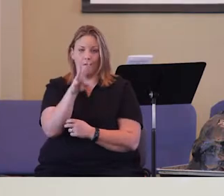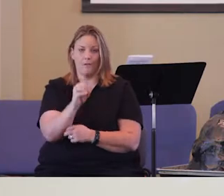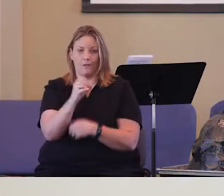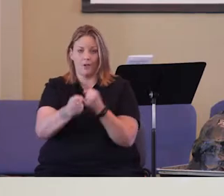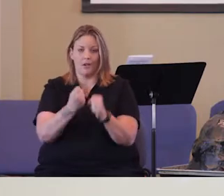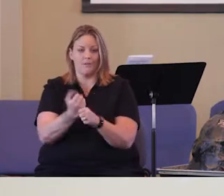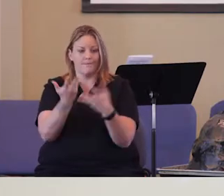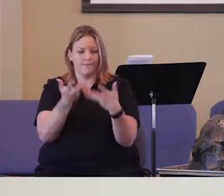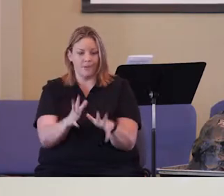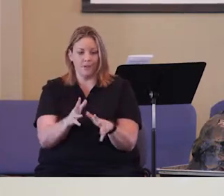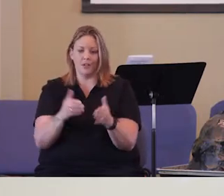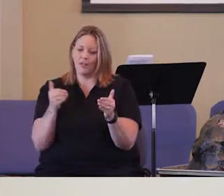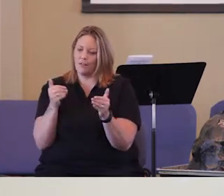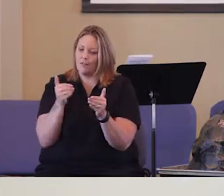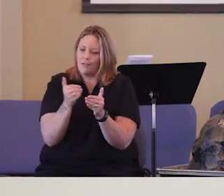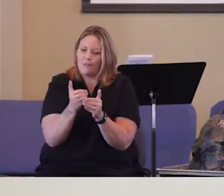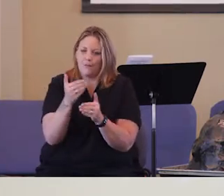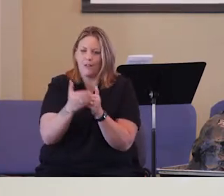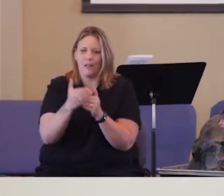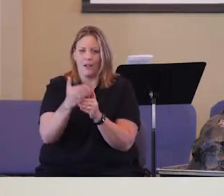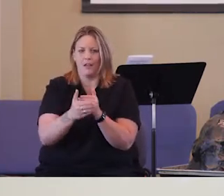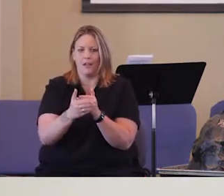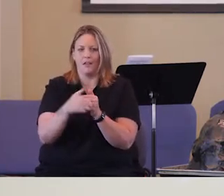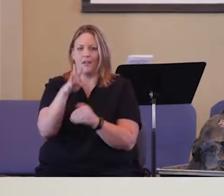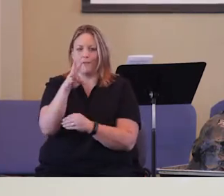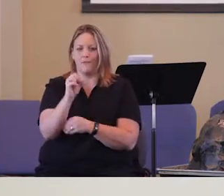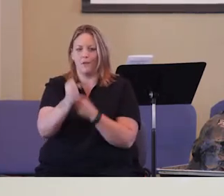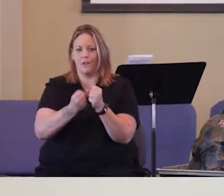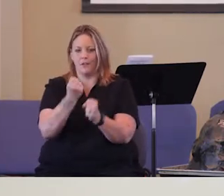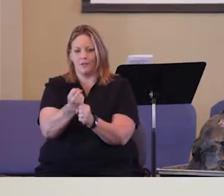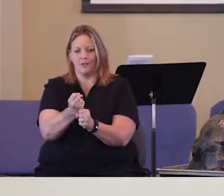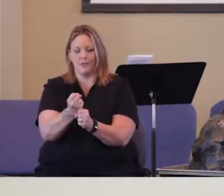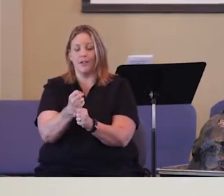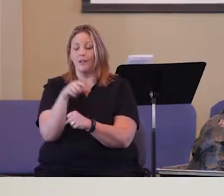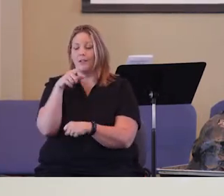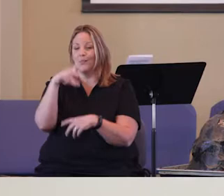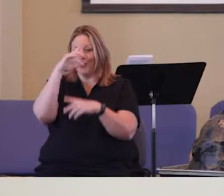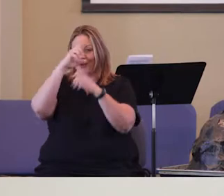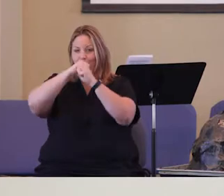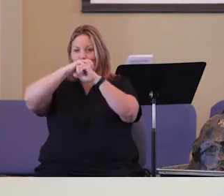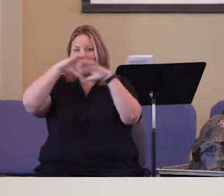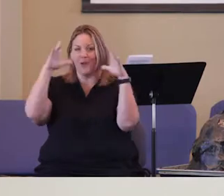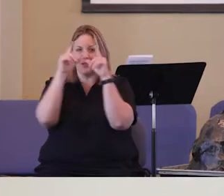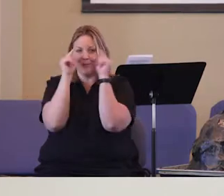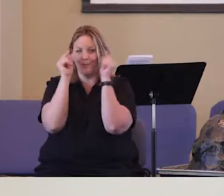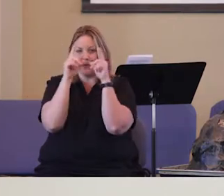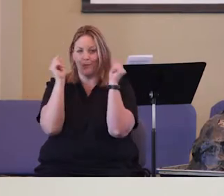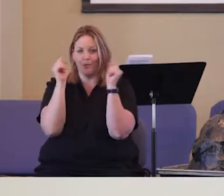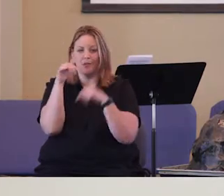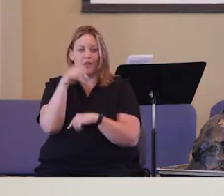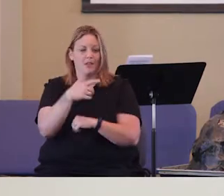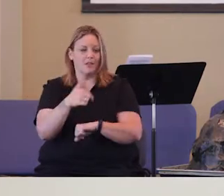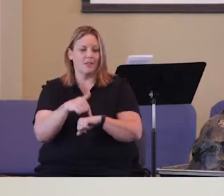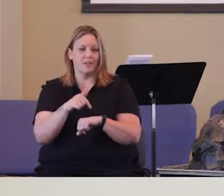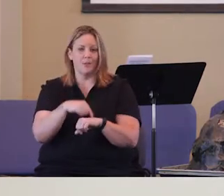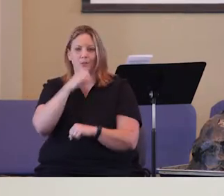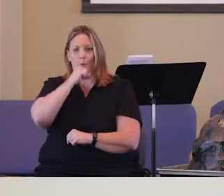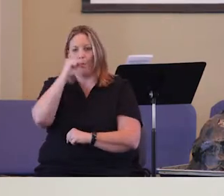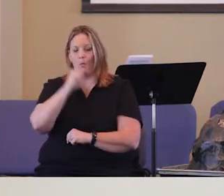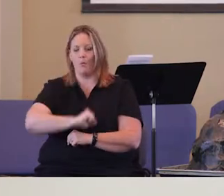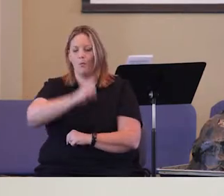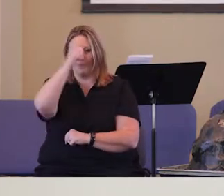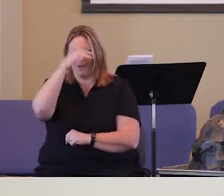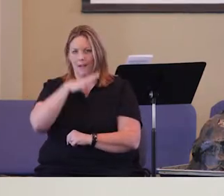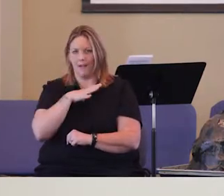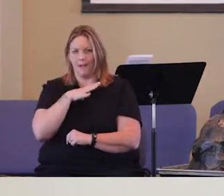close to the end of their 40 years. So, you can imagine Moses. Moses, at this time, was an old